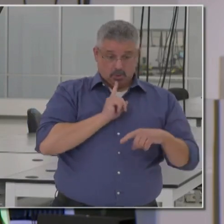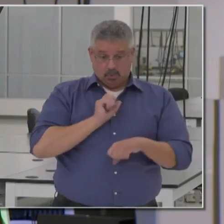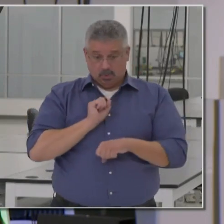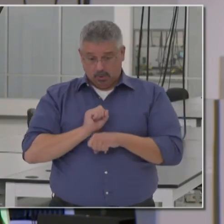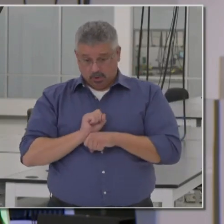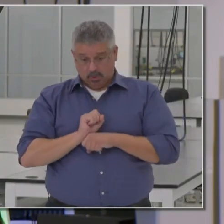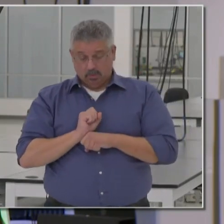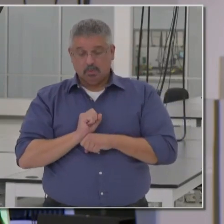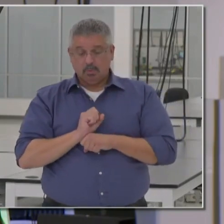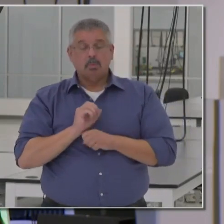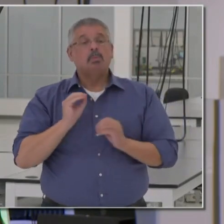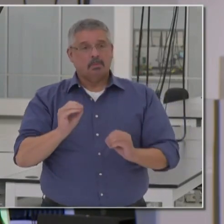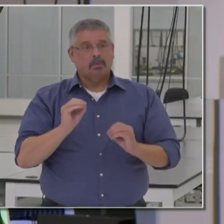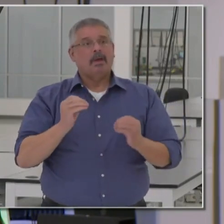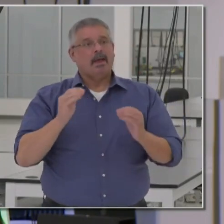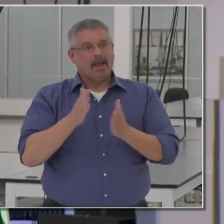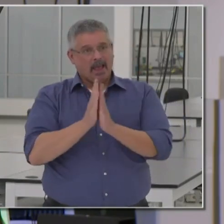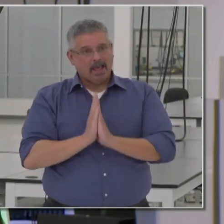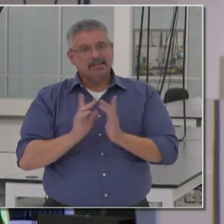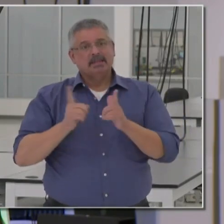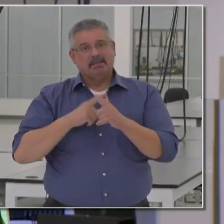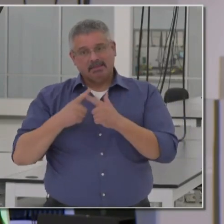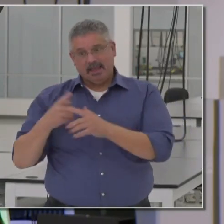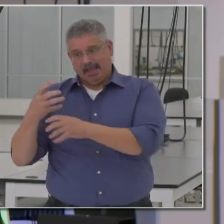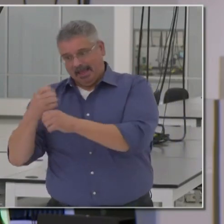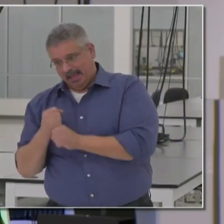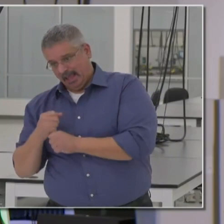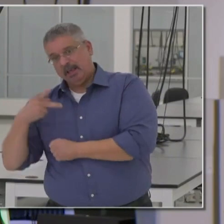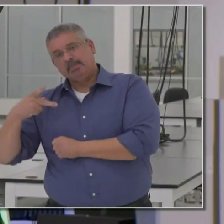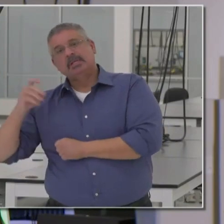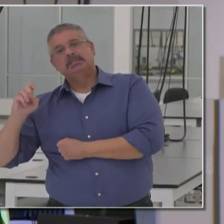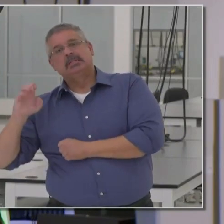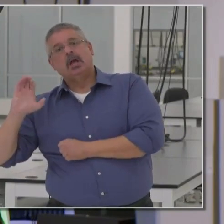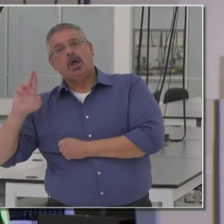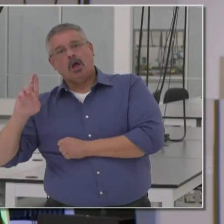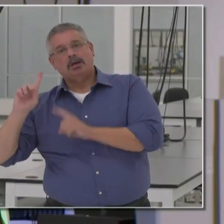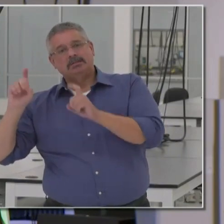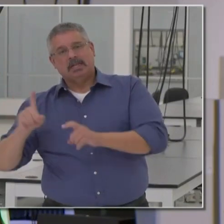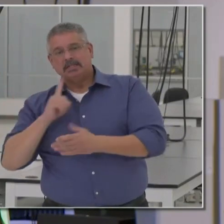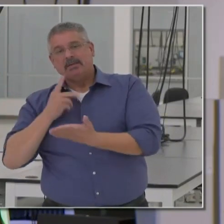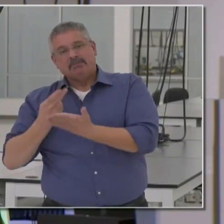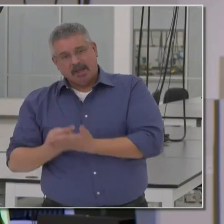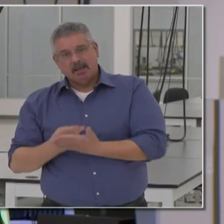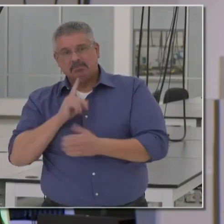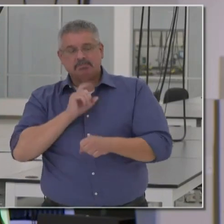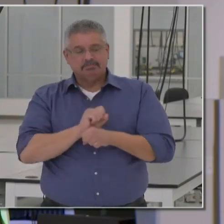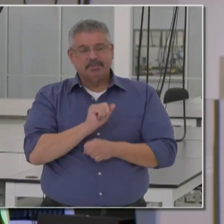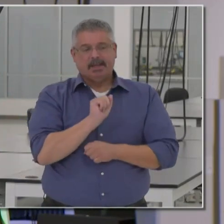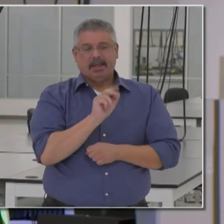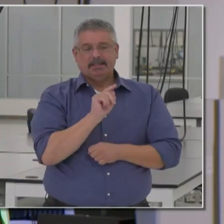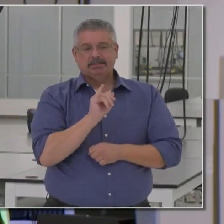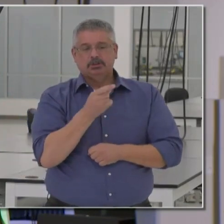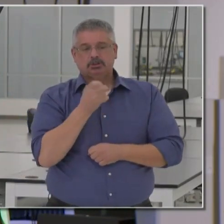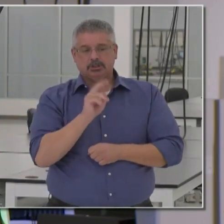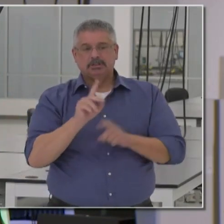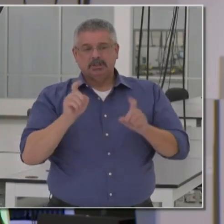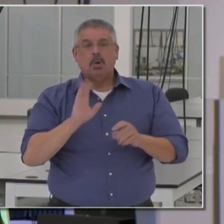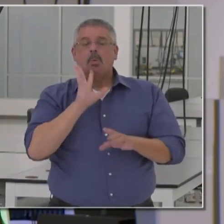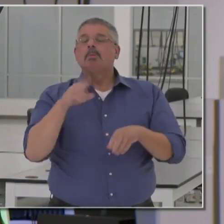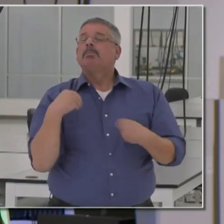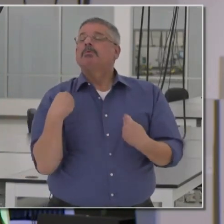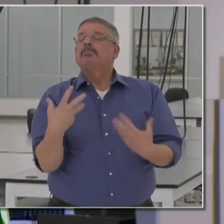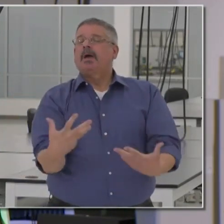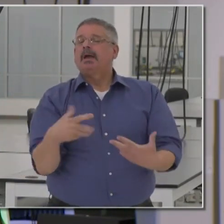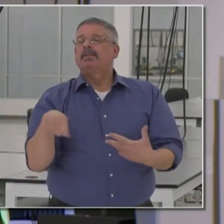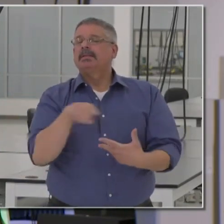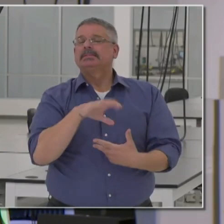almost without exception asked to then get the PCR test to validate the antigen test. We are now providing